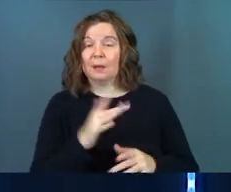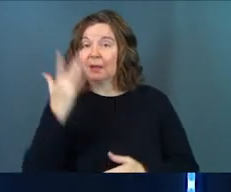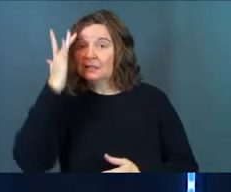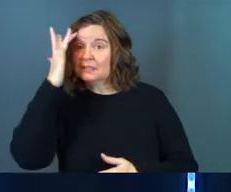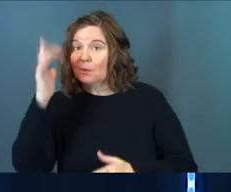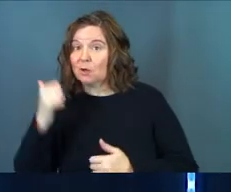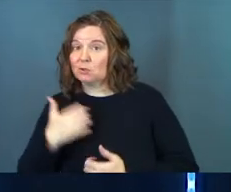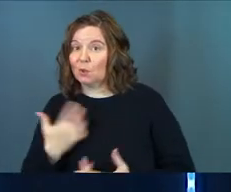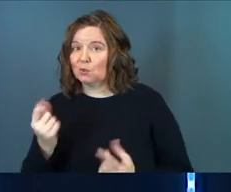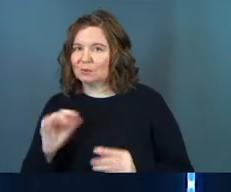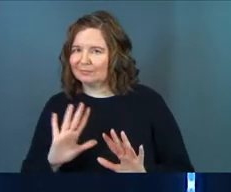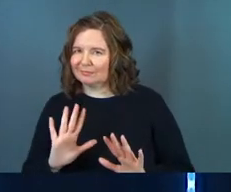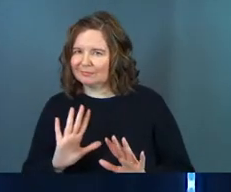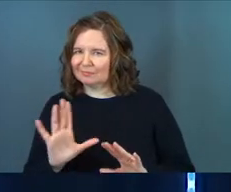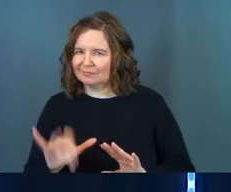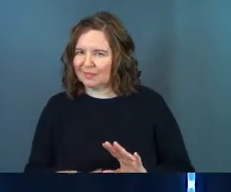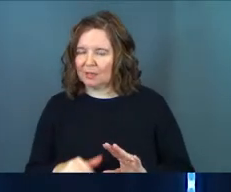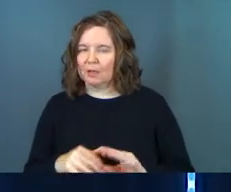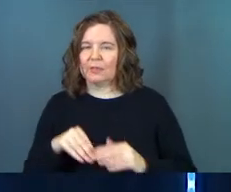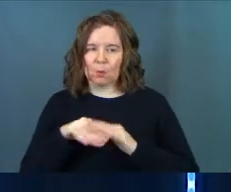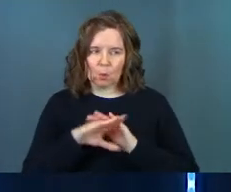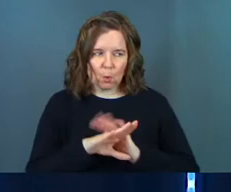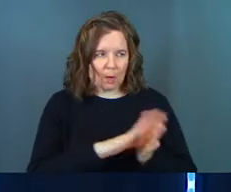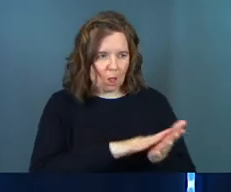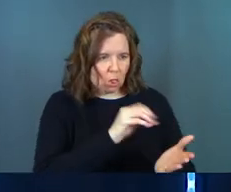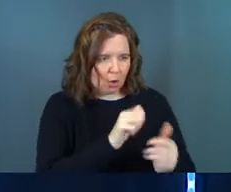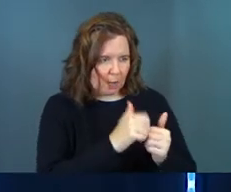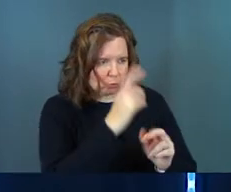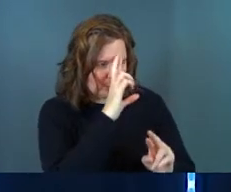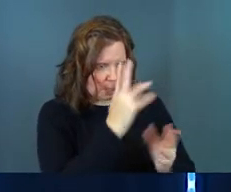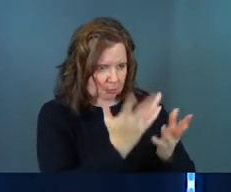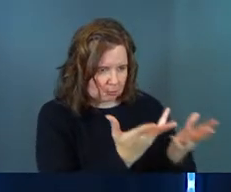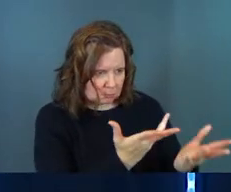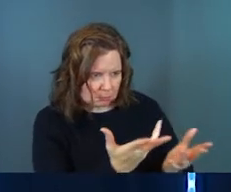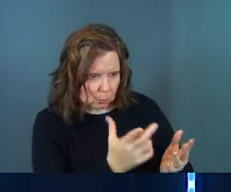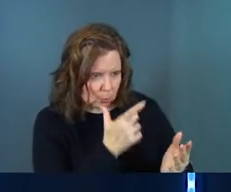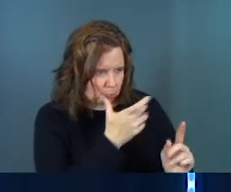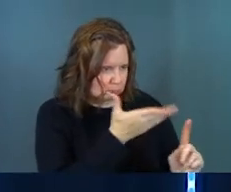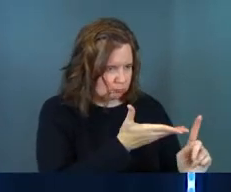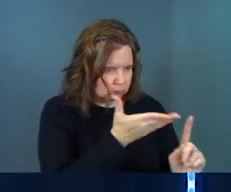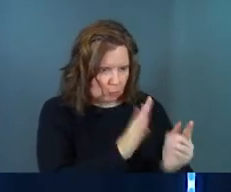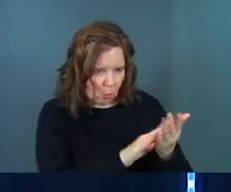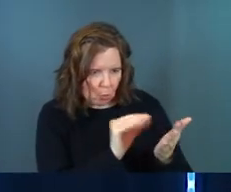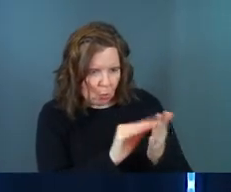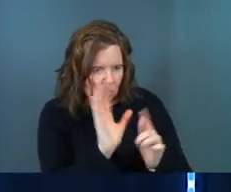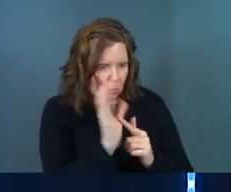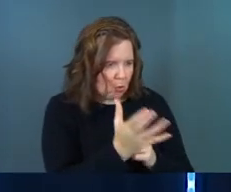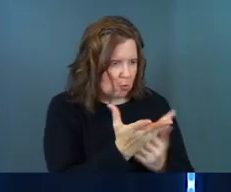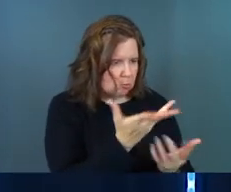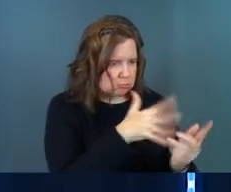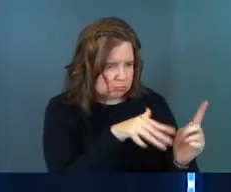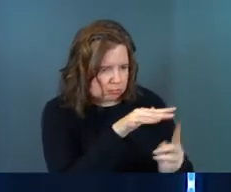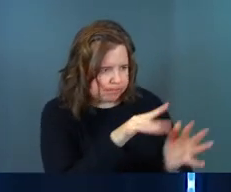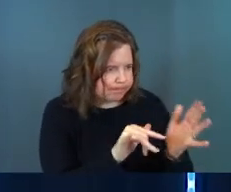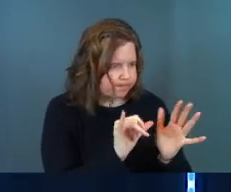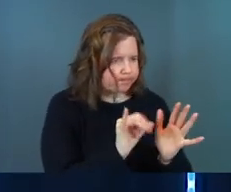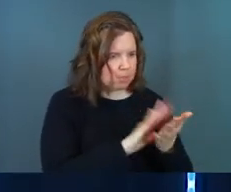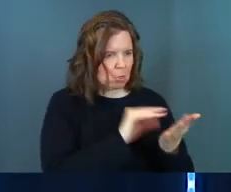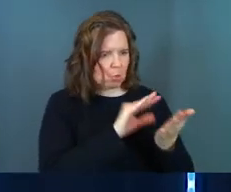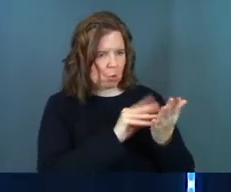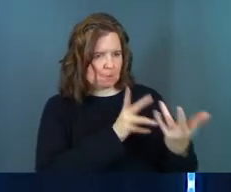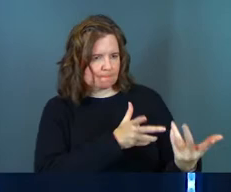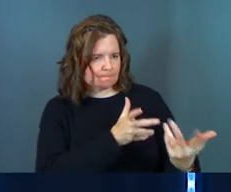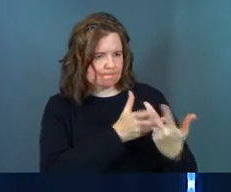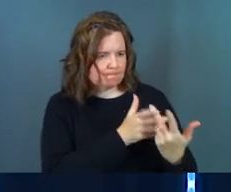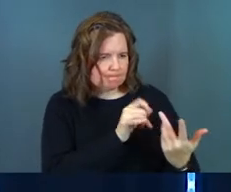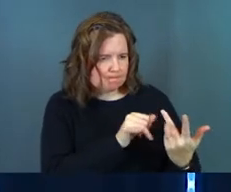but the smart soldiers will go in and learn how to respect the native people, how to respect them, how to learn